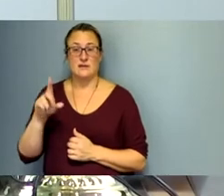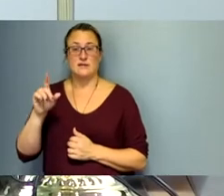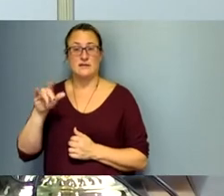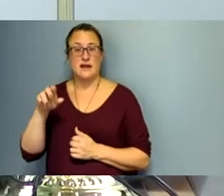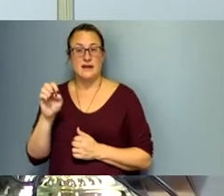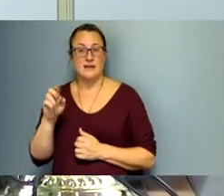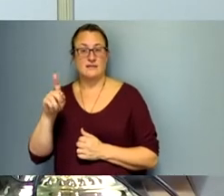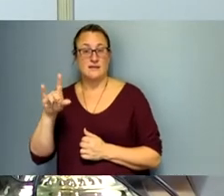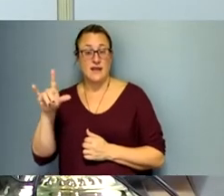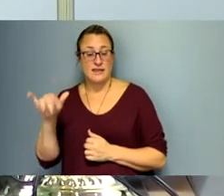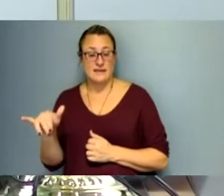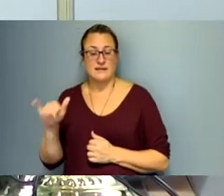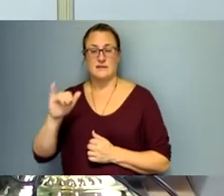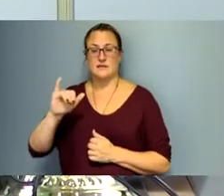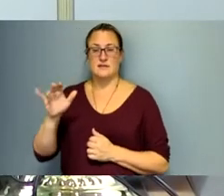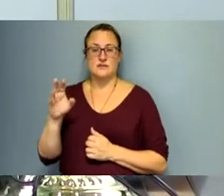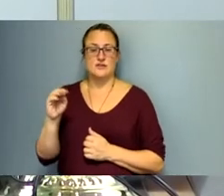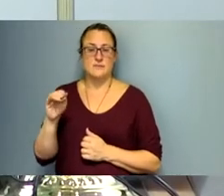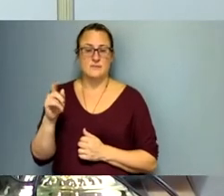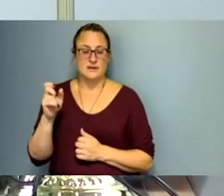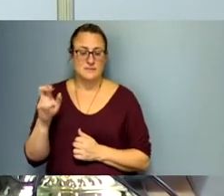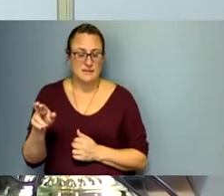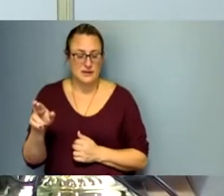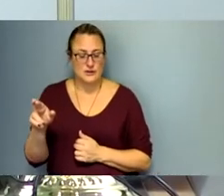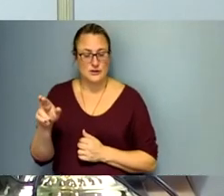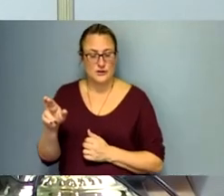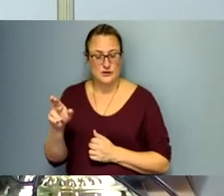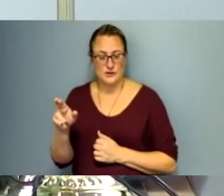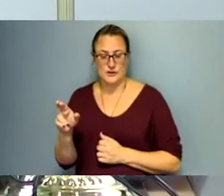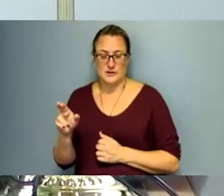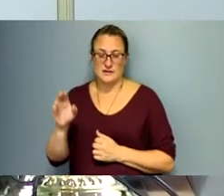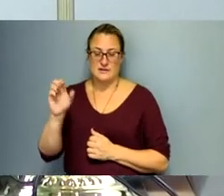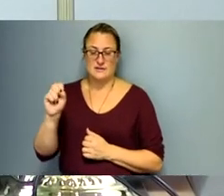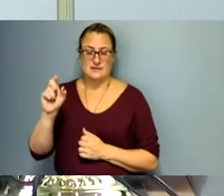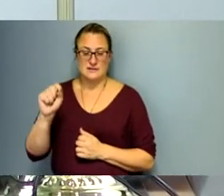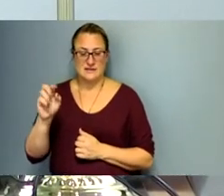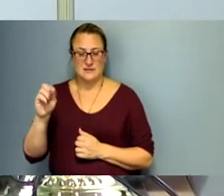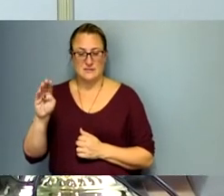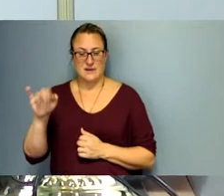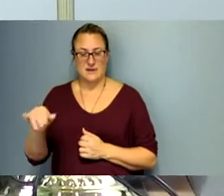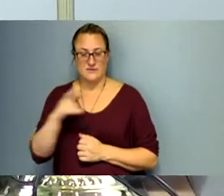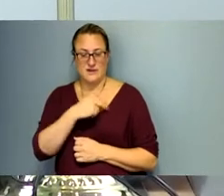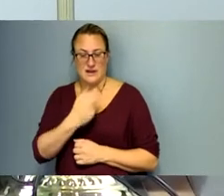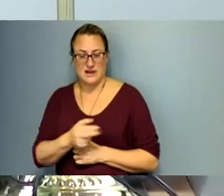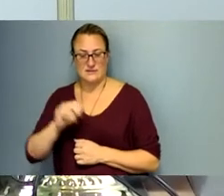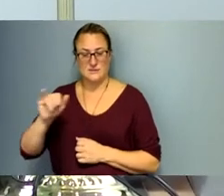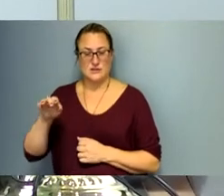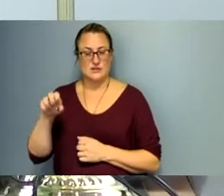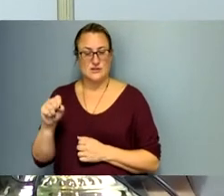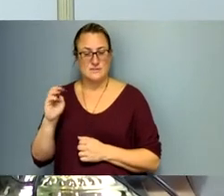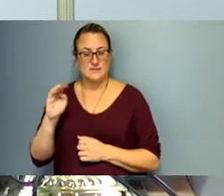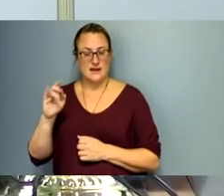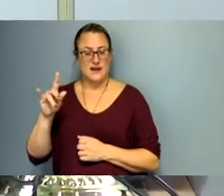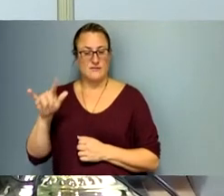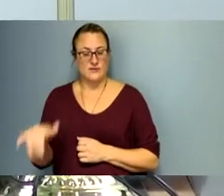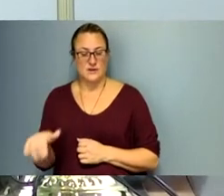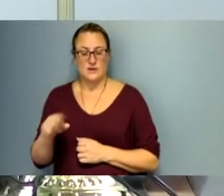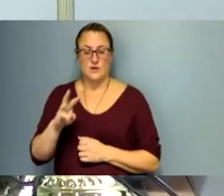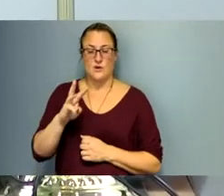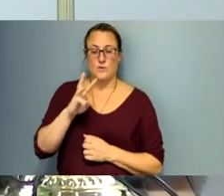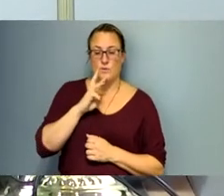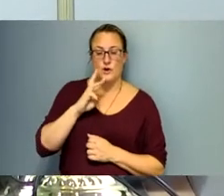Commission, Mr. James Miller, Judy Reese, Dave Nyman, St. Mary Hospital Authority, James McCaffrey, the Water and Sewer Authority, George Hutt,